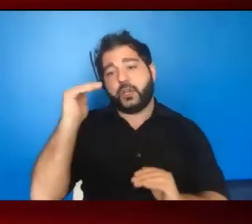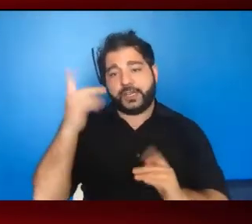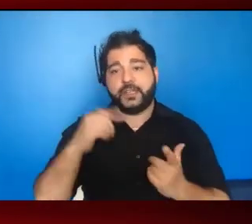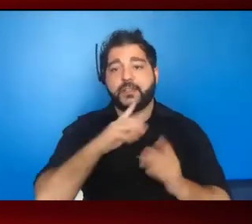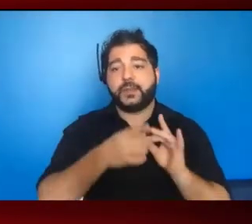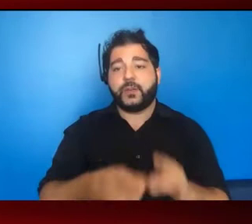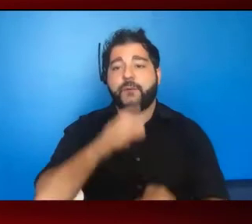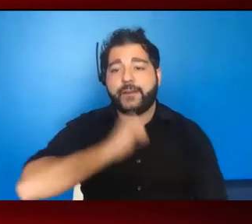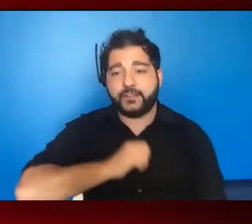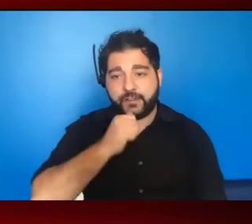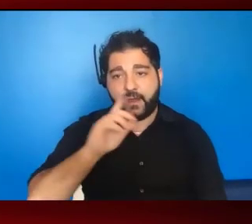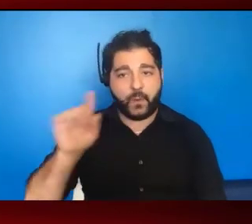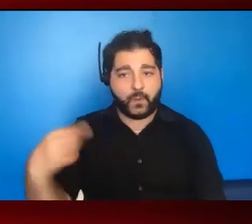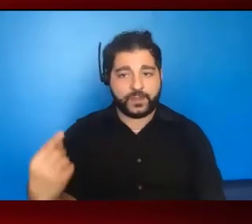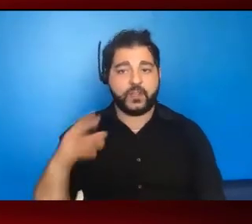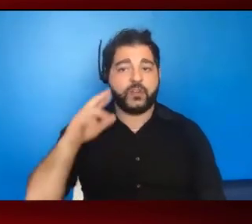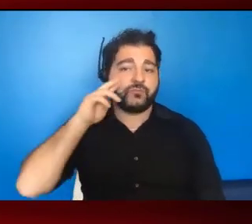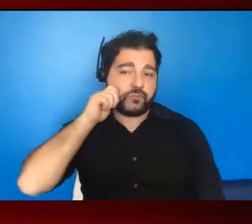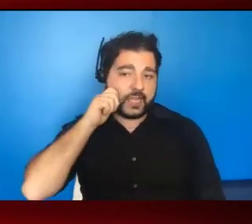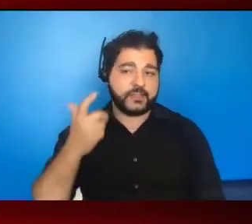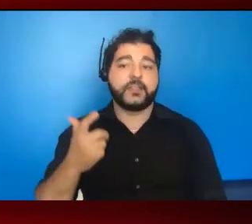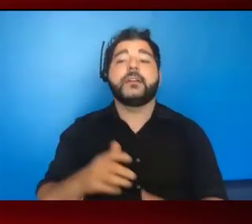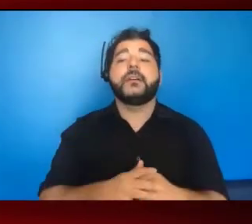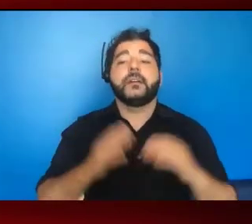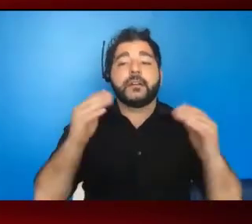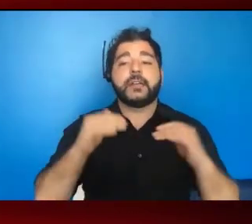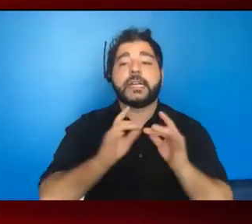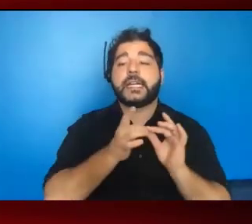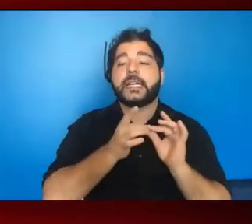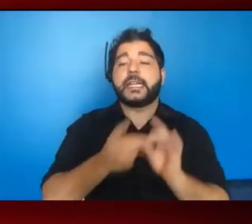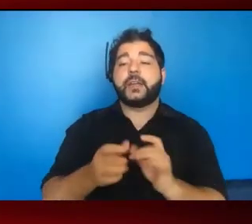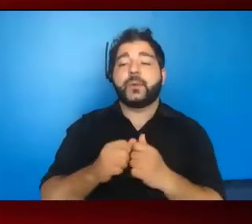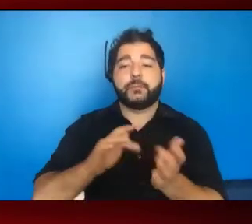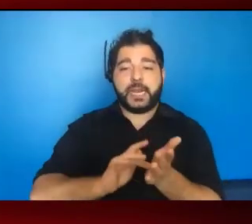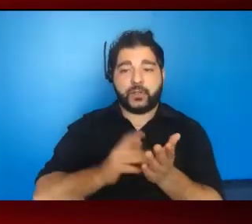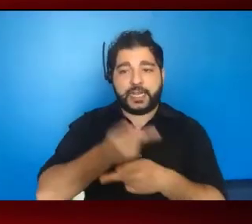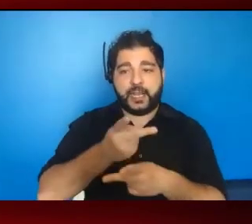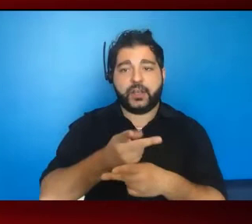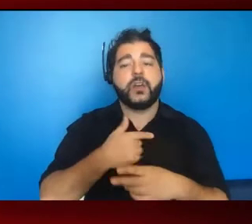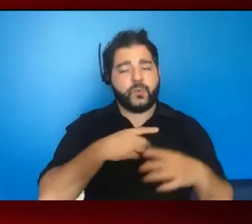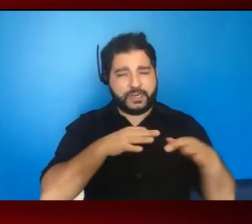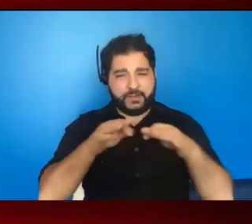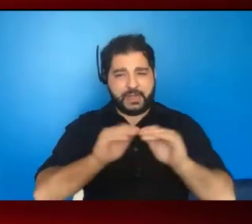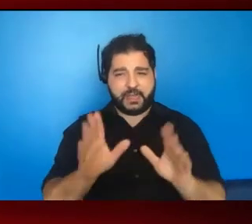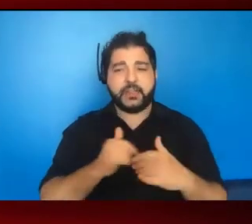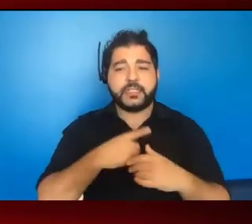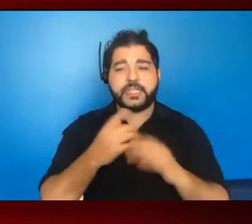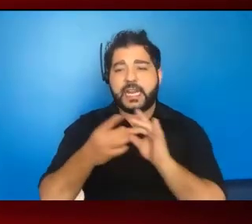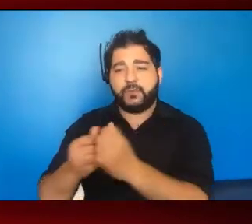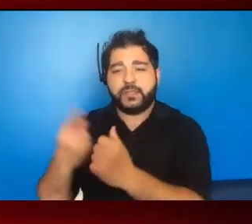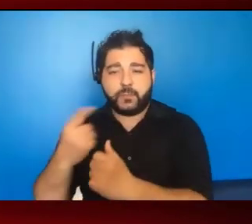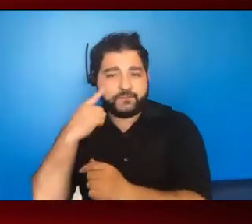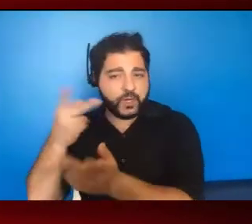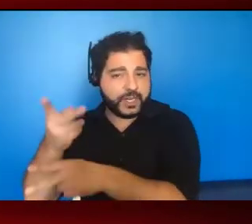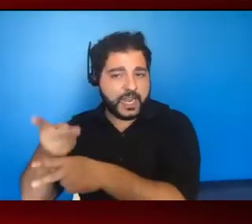age and not just to race or ethnicity. When you look at linkage to medical care, and we define that as connecting to someone for care